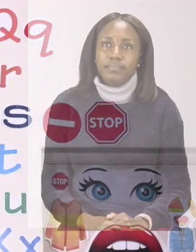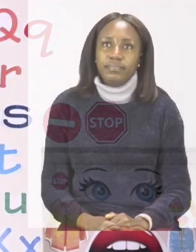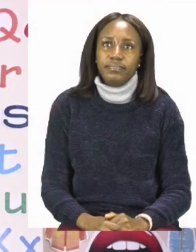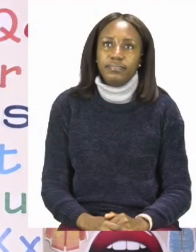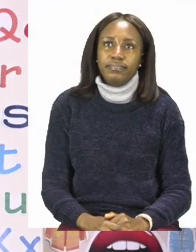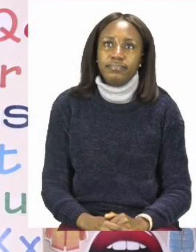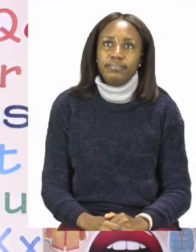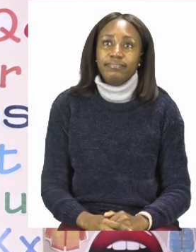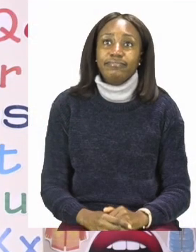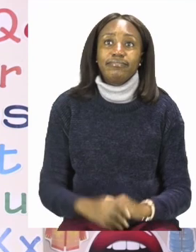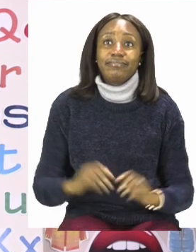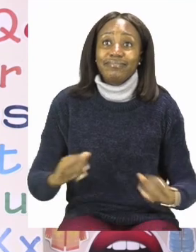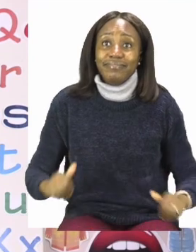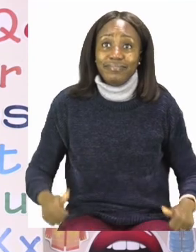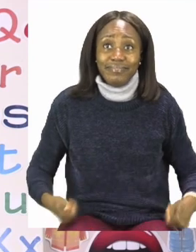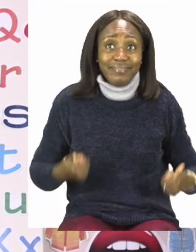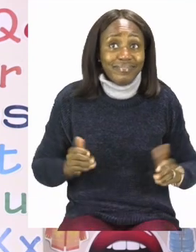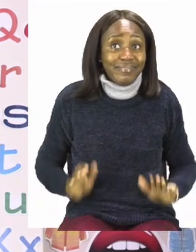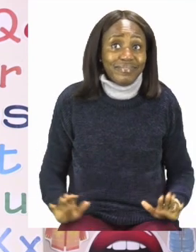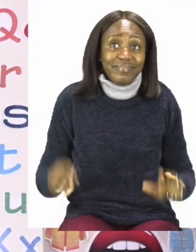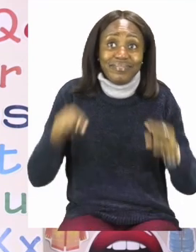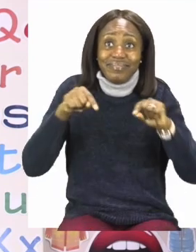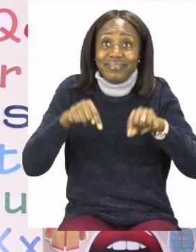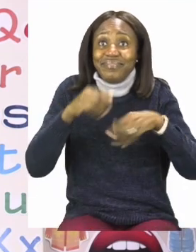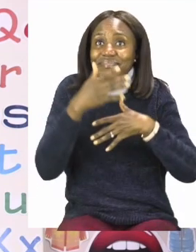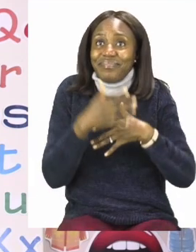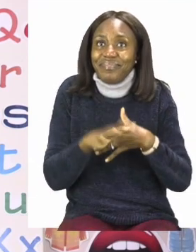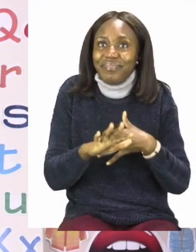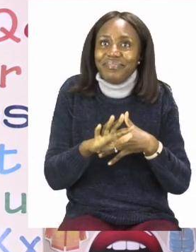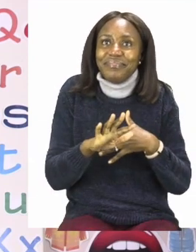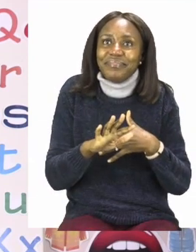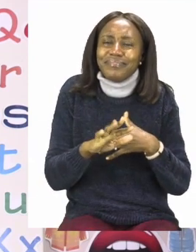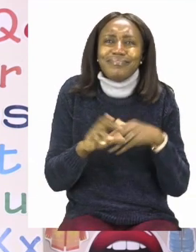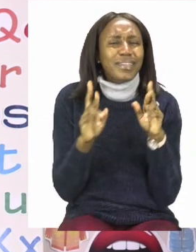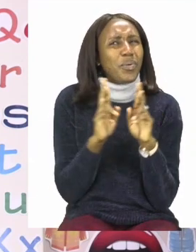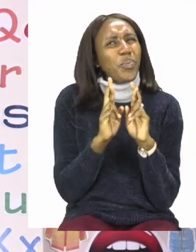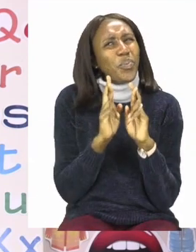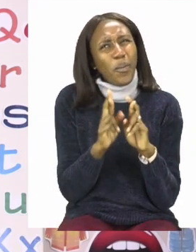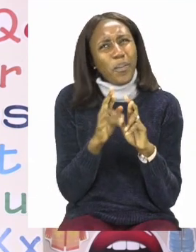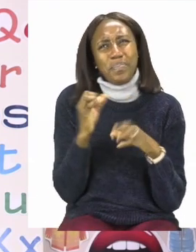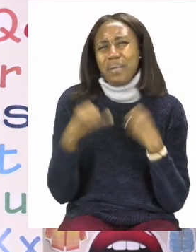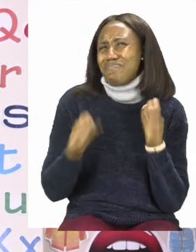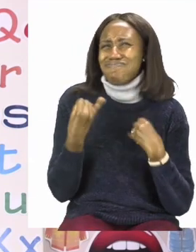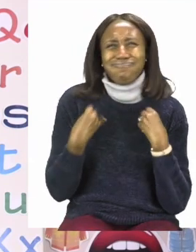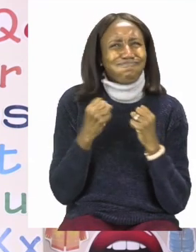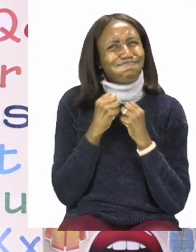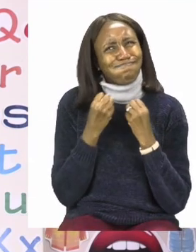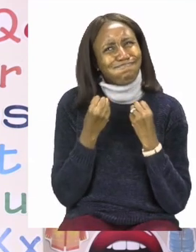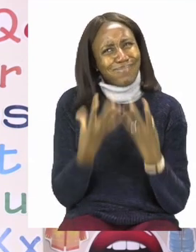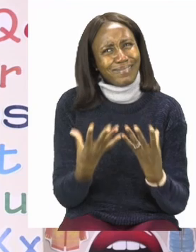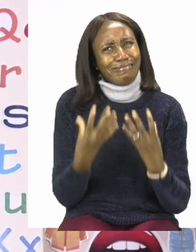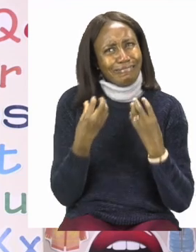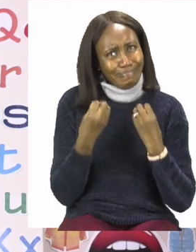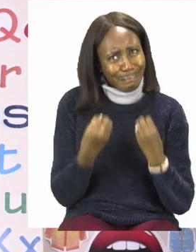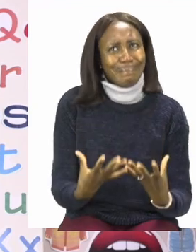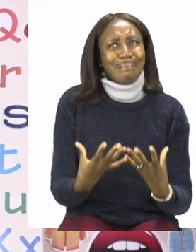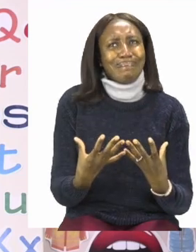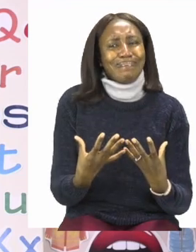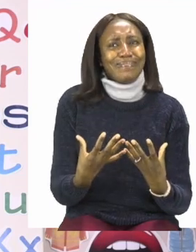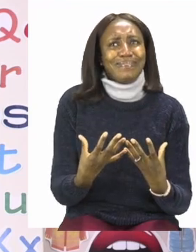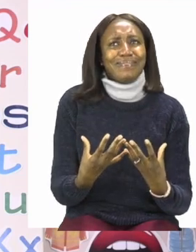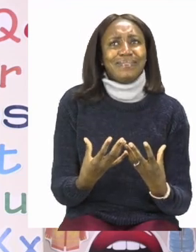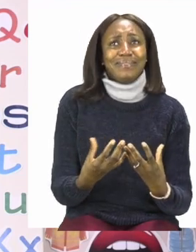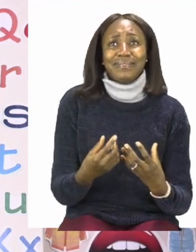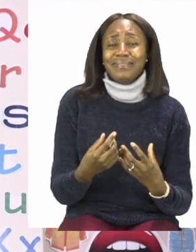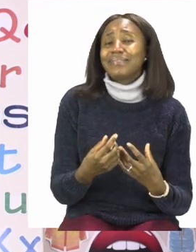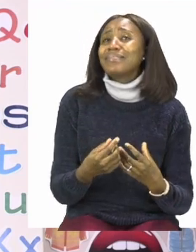Boys and girls, have now come to the end of our lesson and I hope you had fun. I know I did. Just make sure that